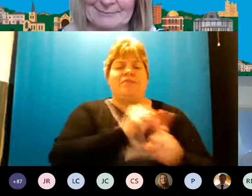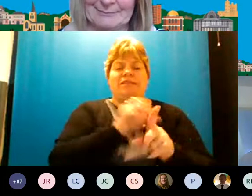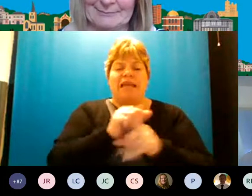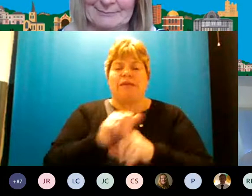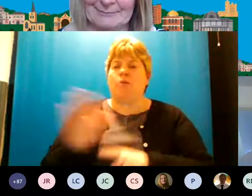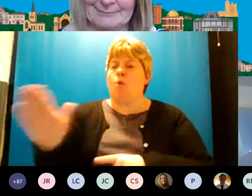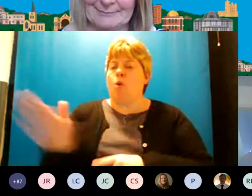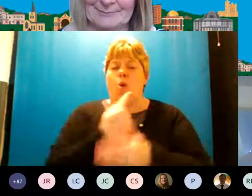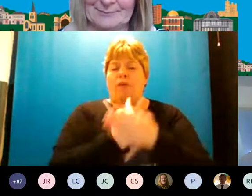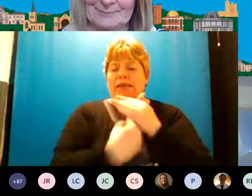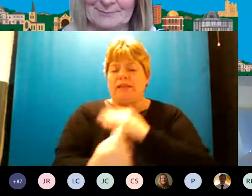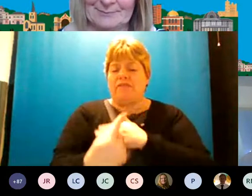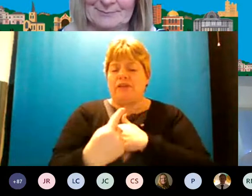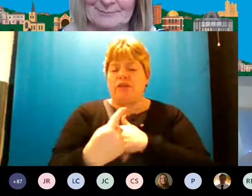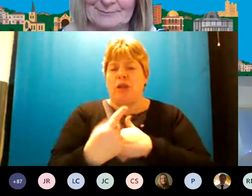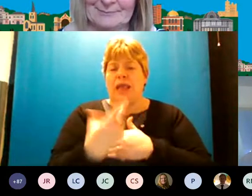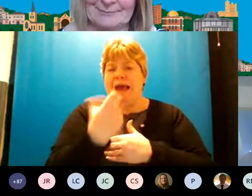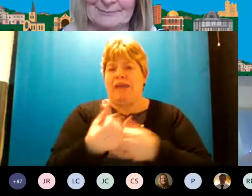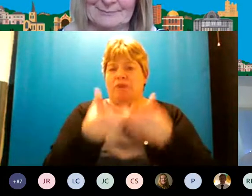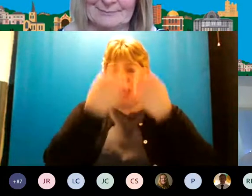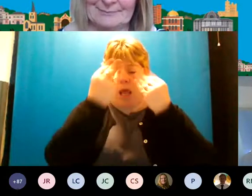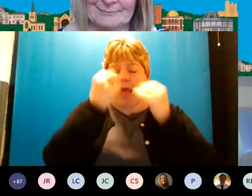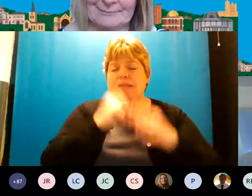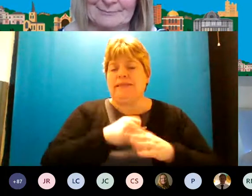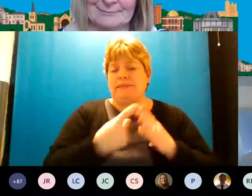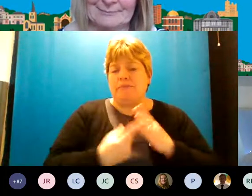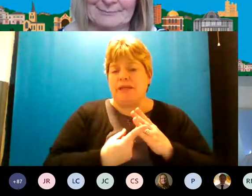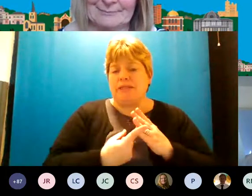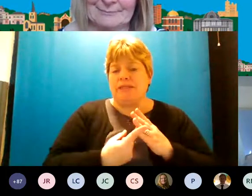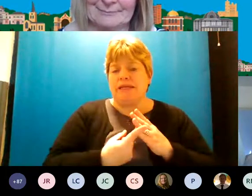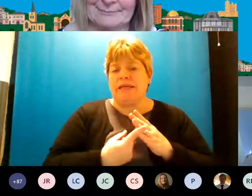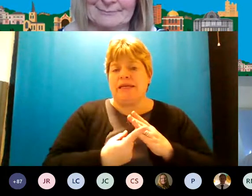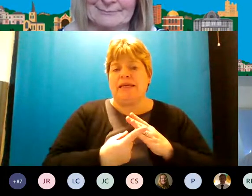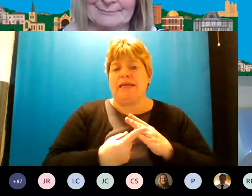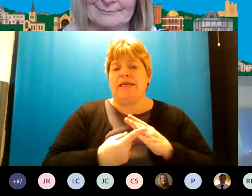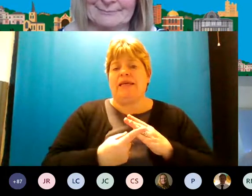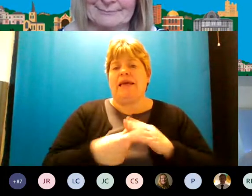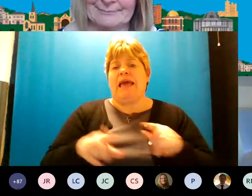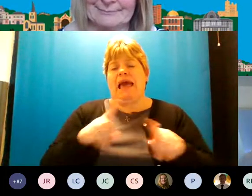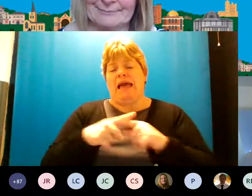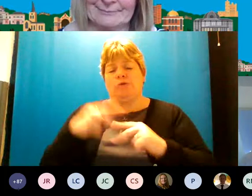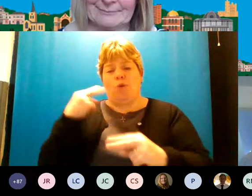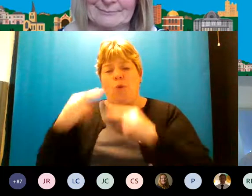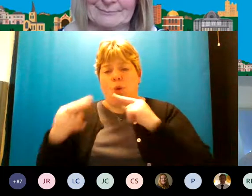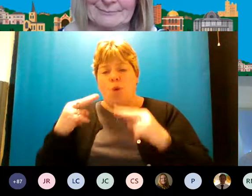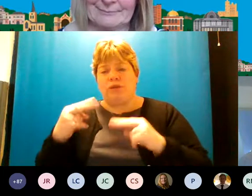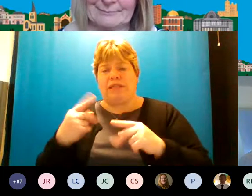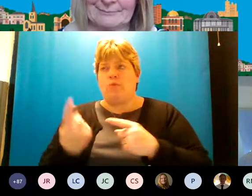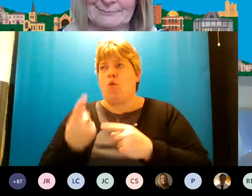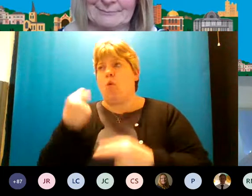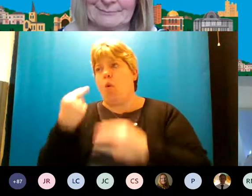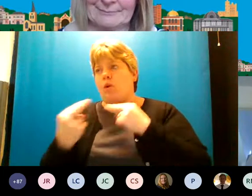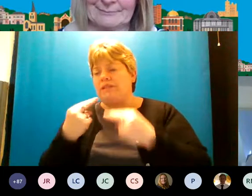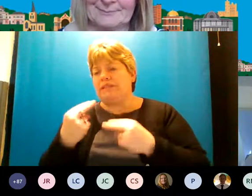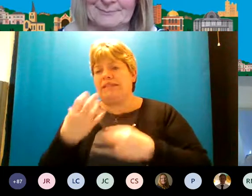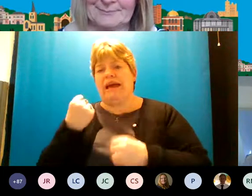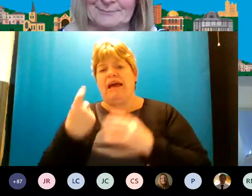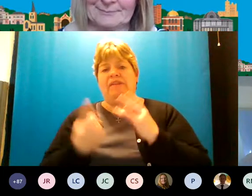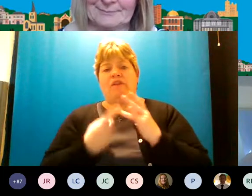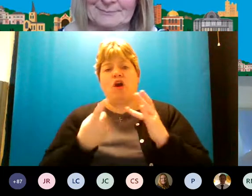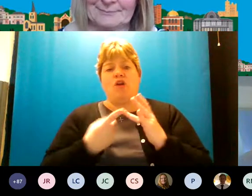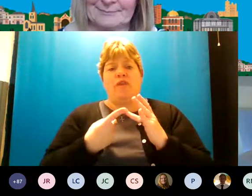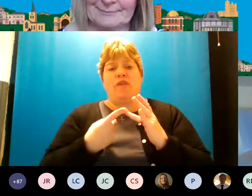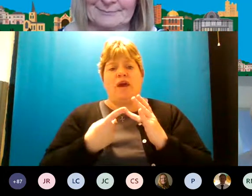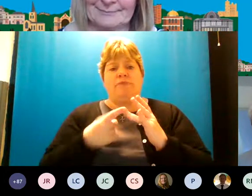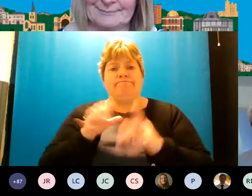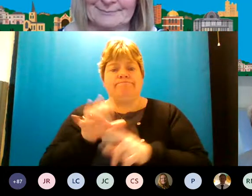individual with a learning disability uh every individual with a learning disability and autism who is autistic or has another euro diversity